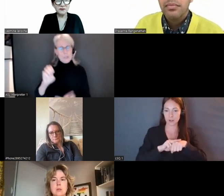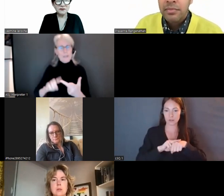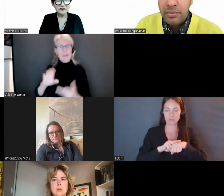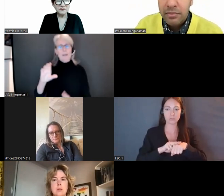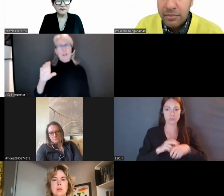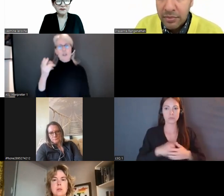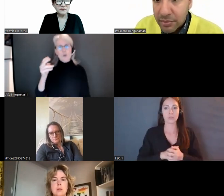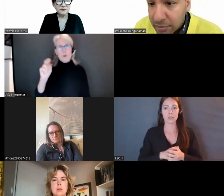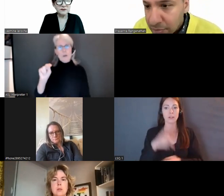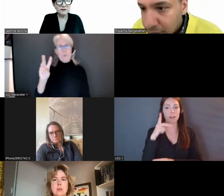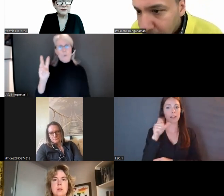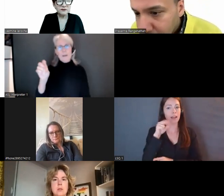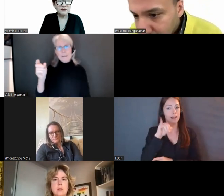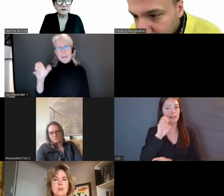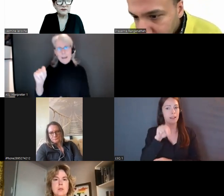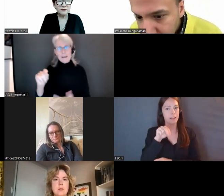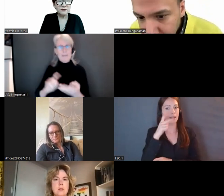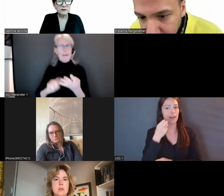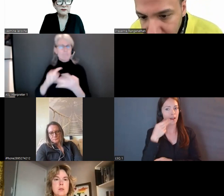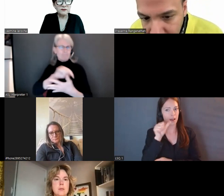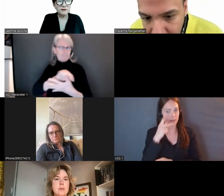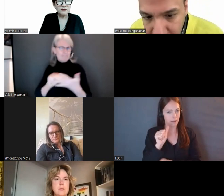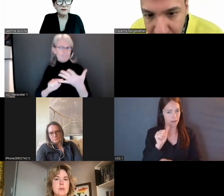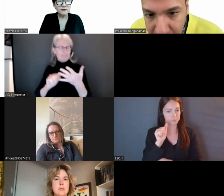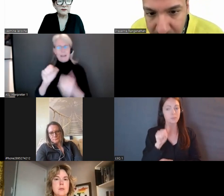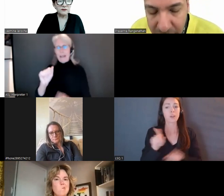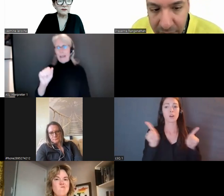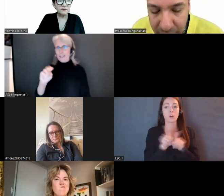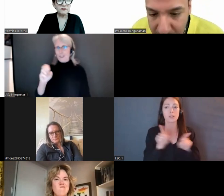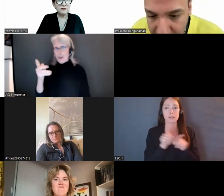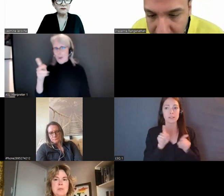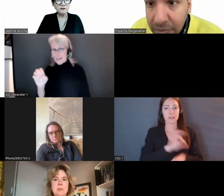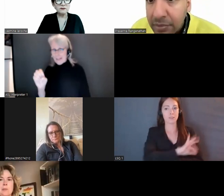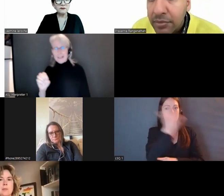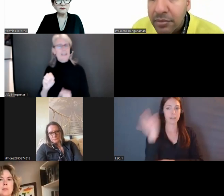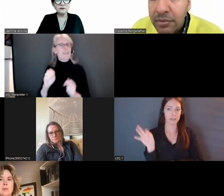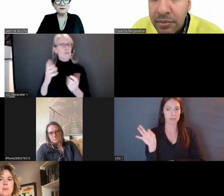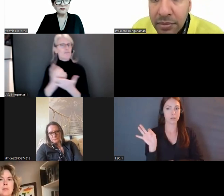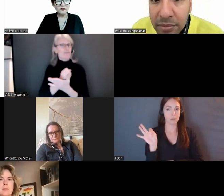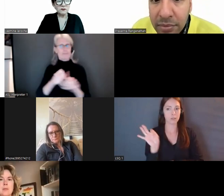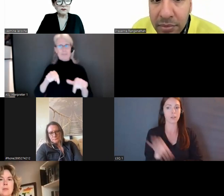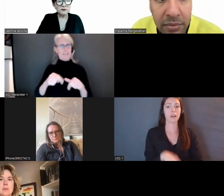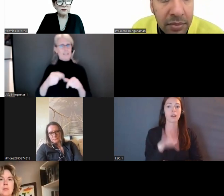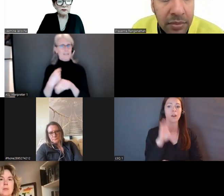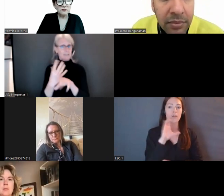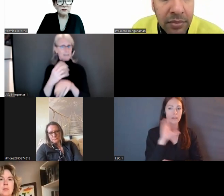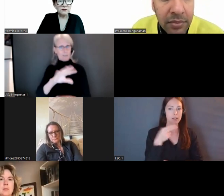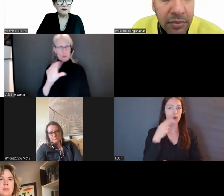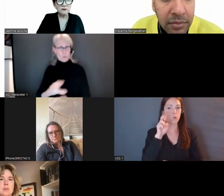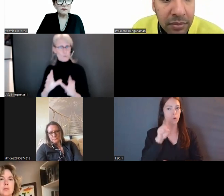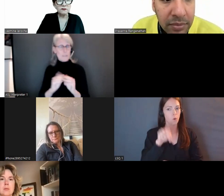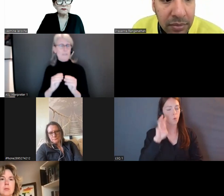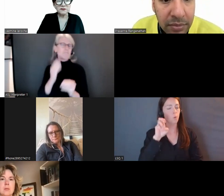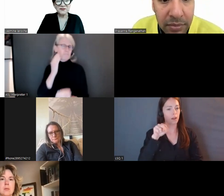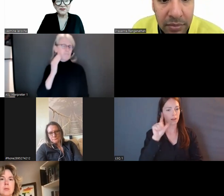Huron-Wendat, the Abenaki, and Ishinabae. And while we are meeting virtually, we recognize that the